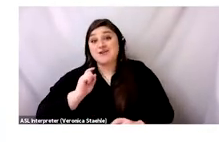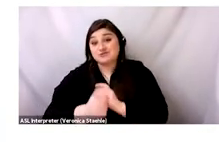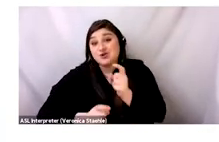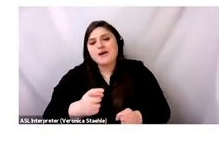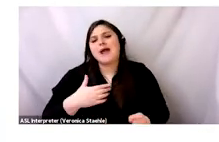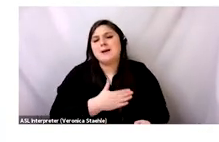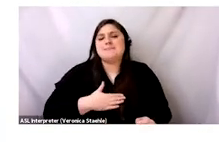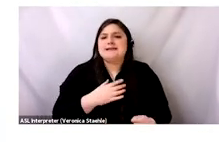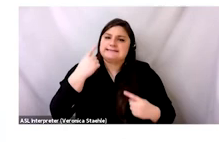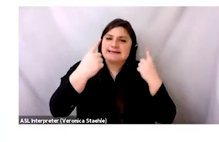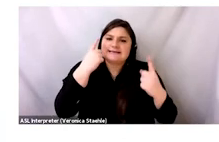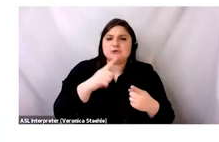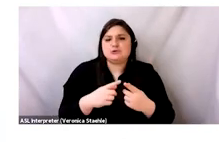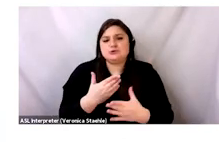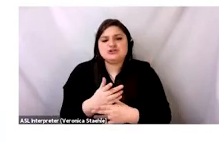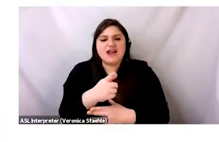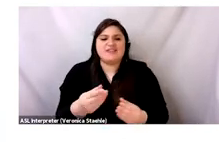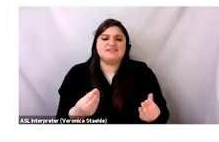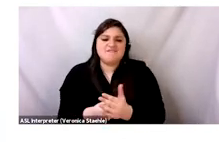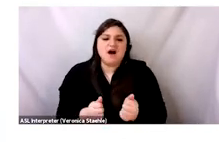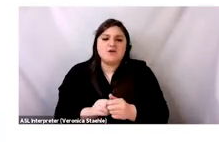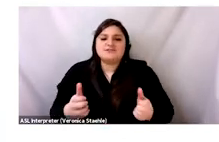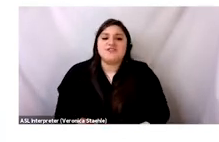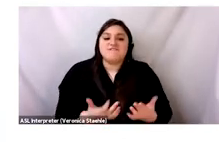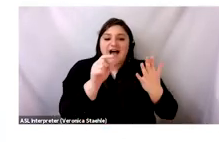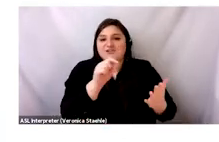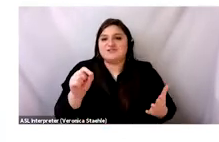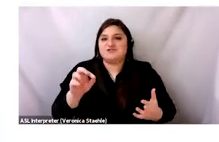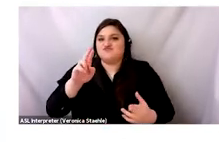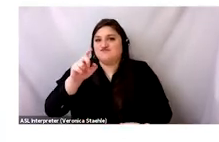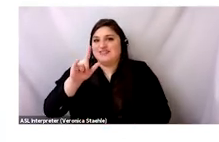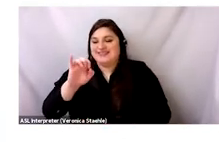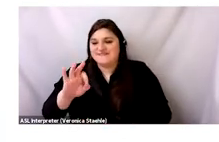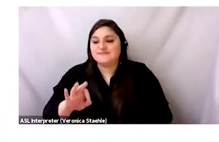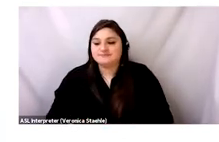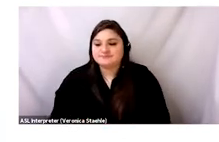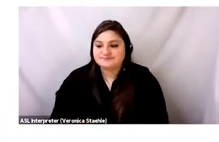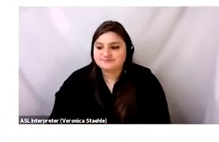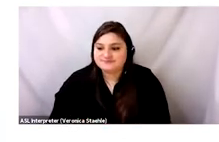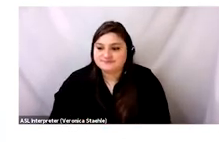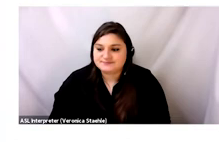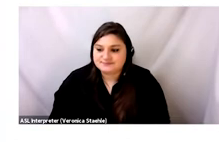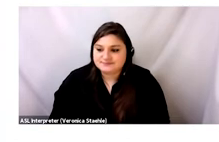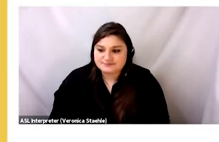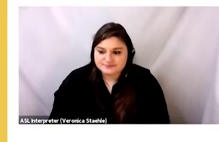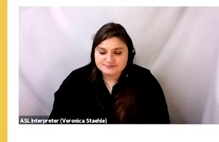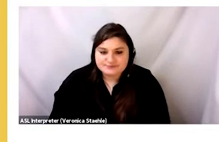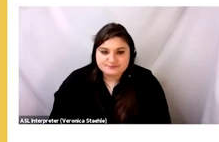we can reach. So if you can, you know, please consider donating and sharing the fundraiser. The link is there on the slide.